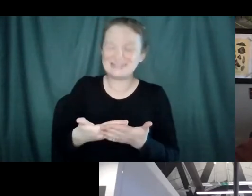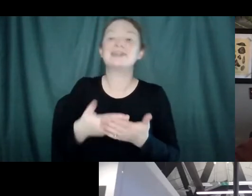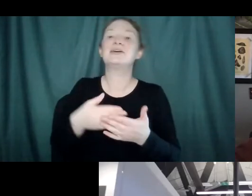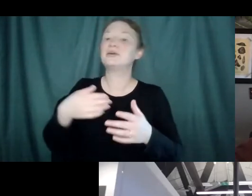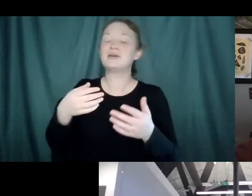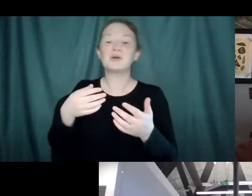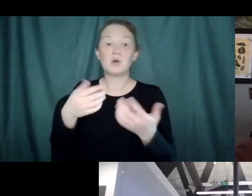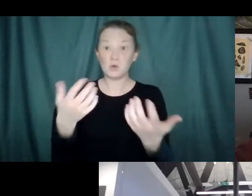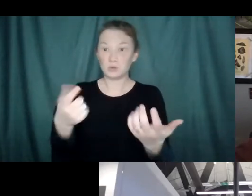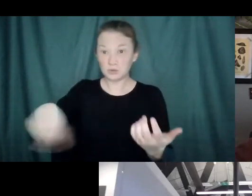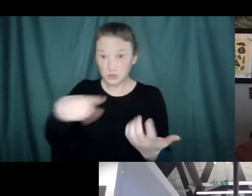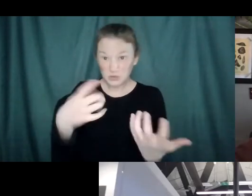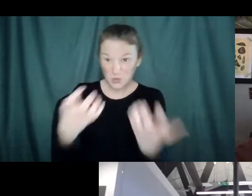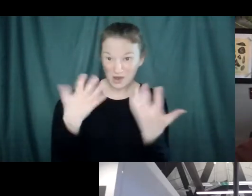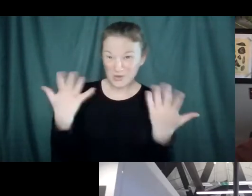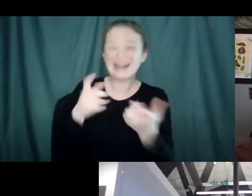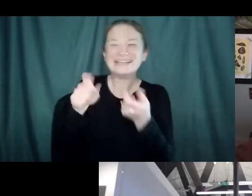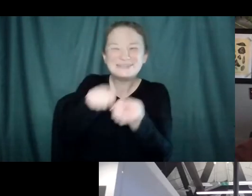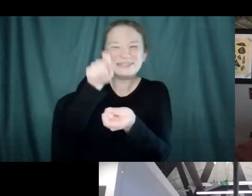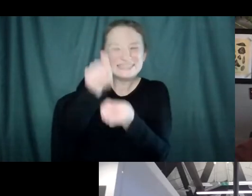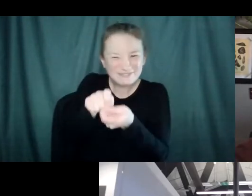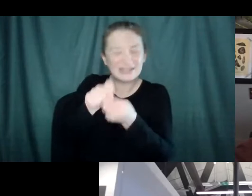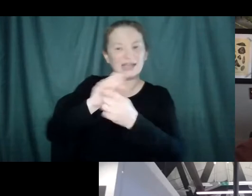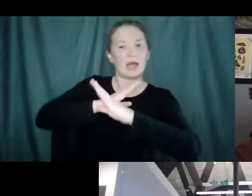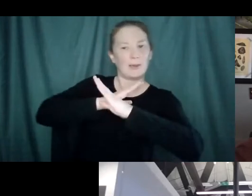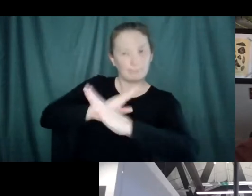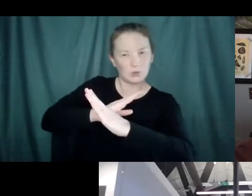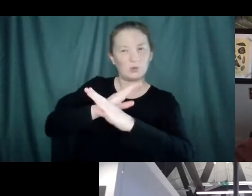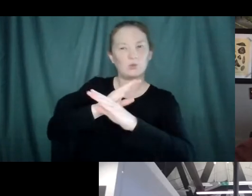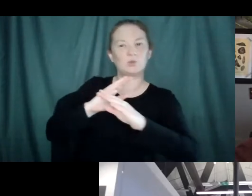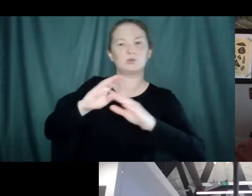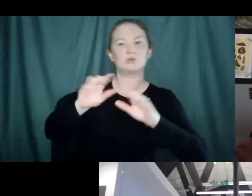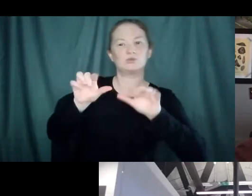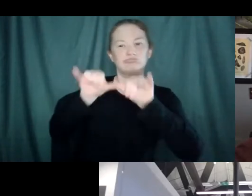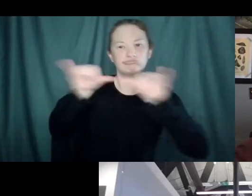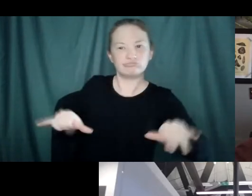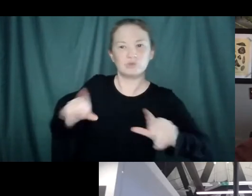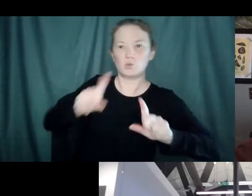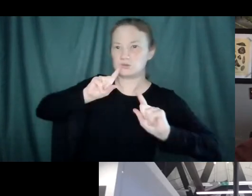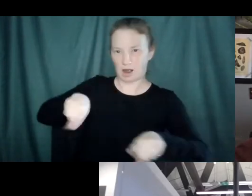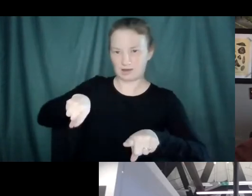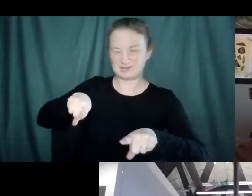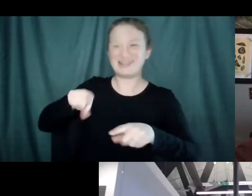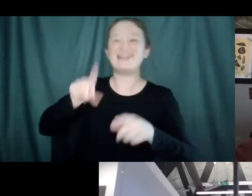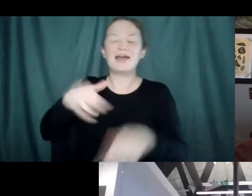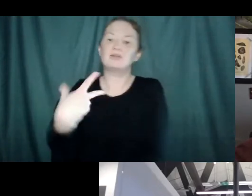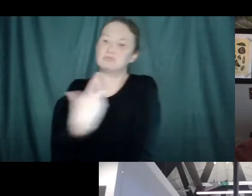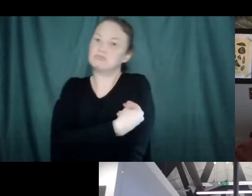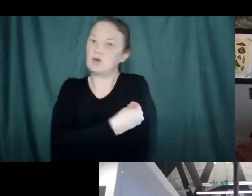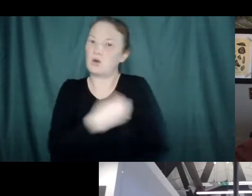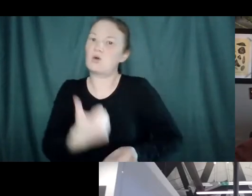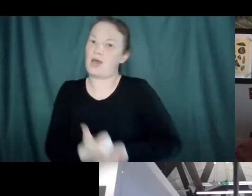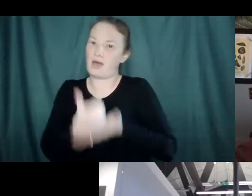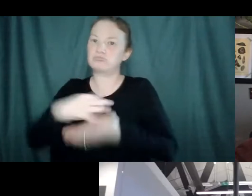specific immune response that's protective. And again, that's where vaccines are very helpful. In terms of generally boosting